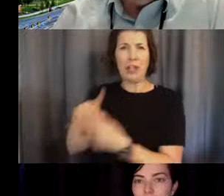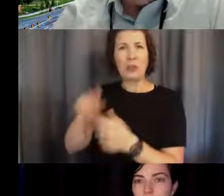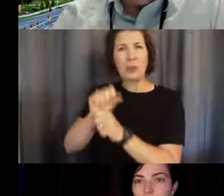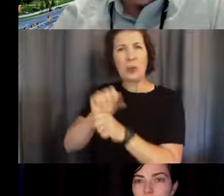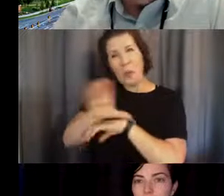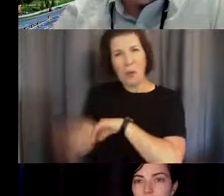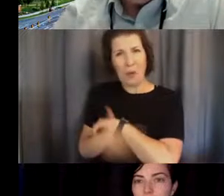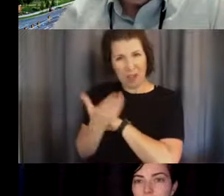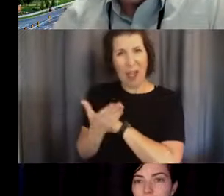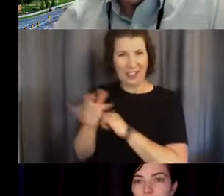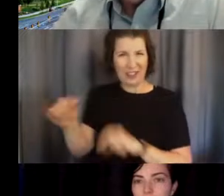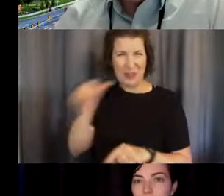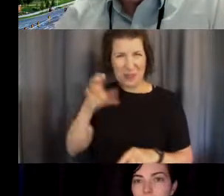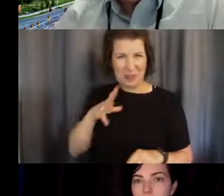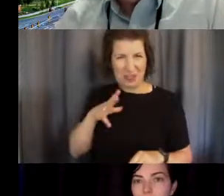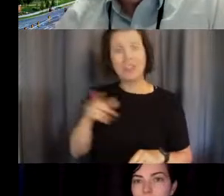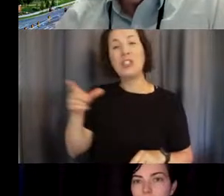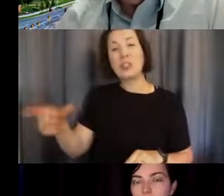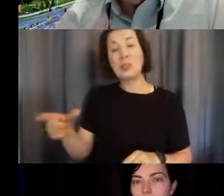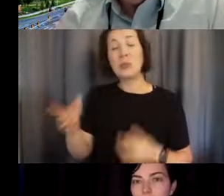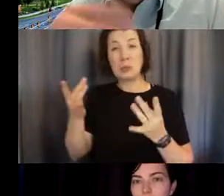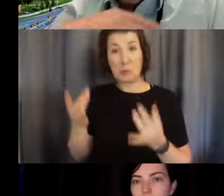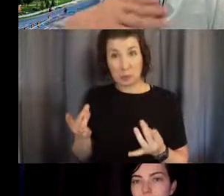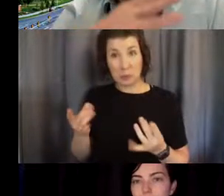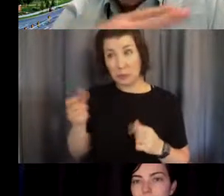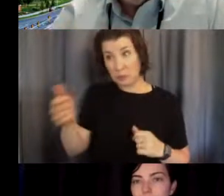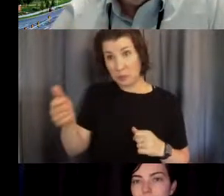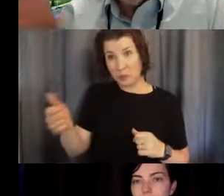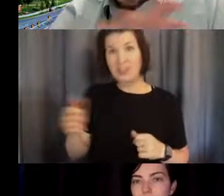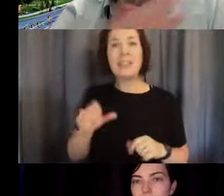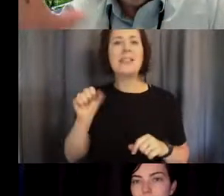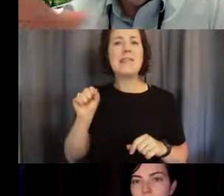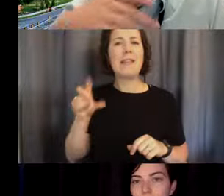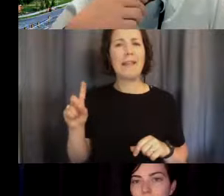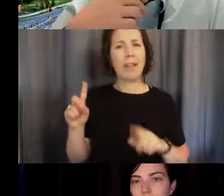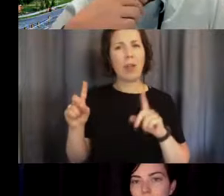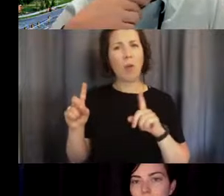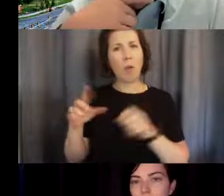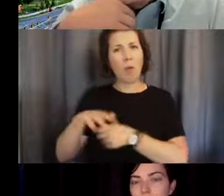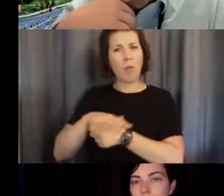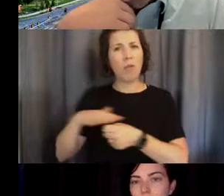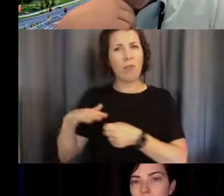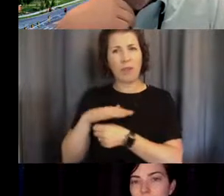she, she was Buddhist in there, in San Diego, there's this Buddhist,